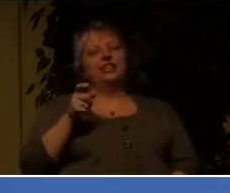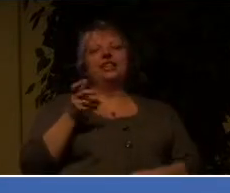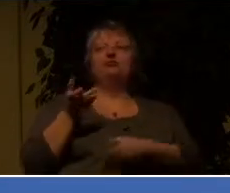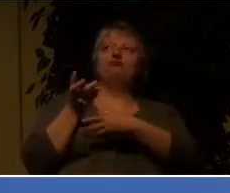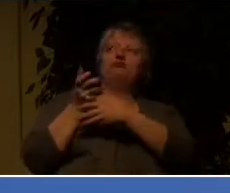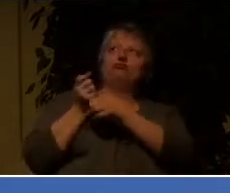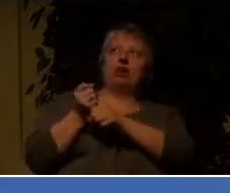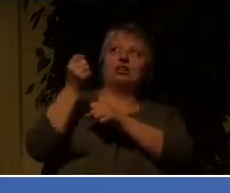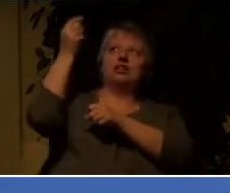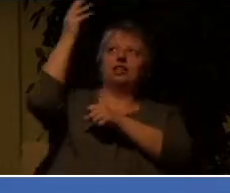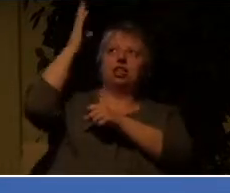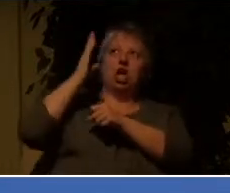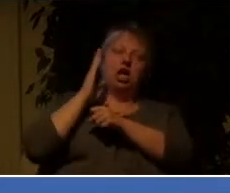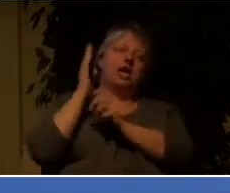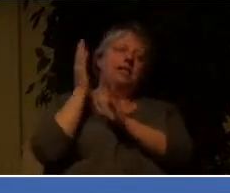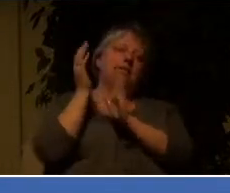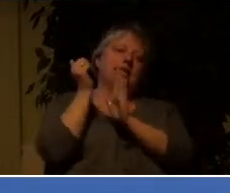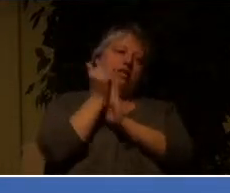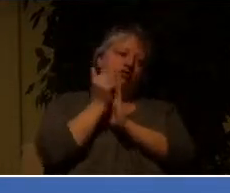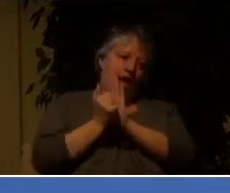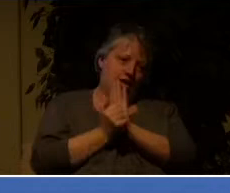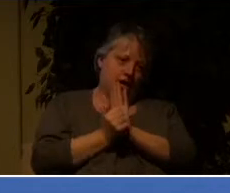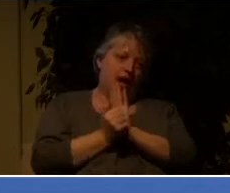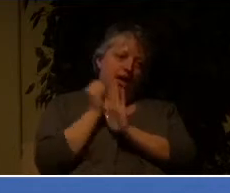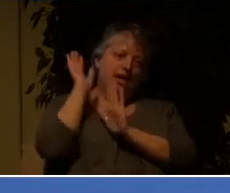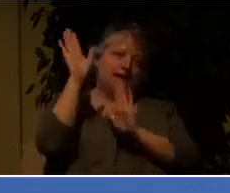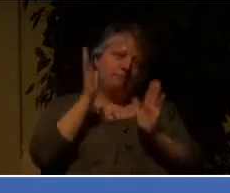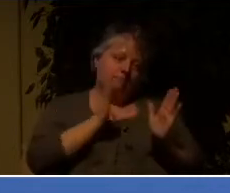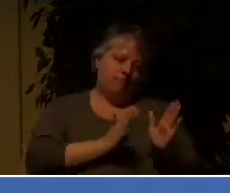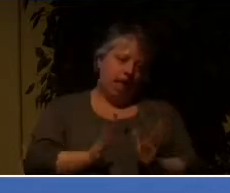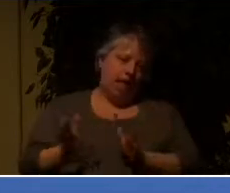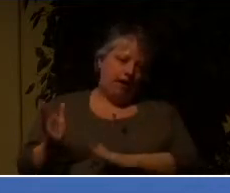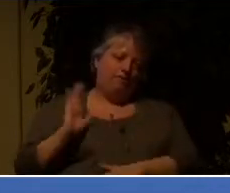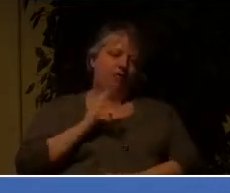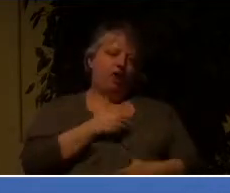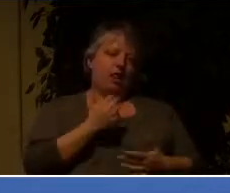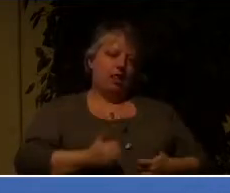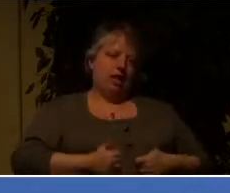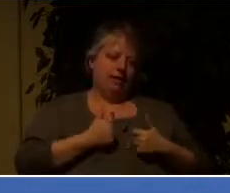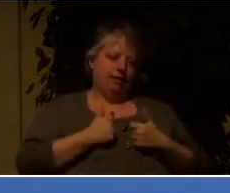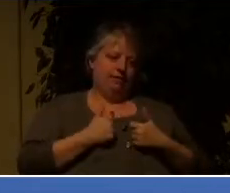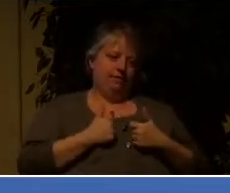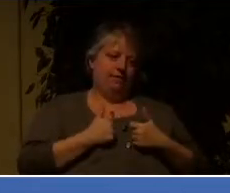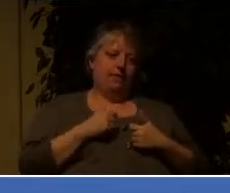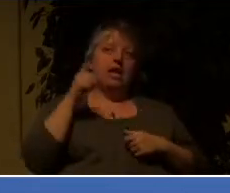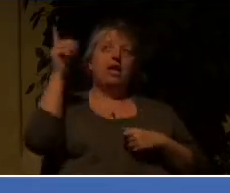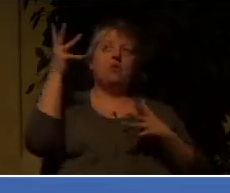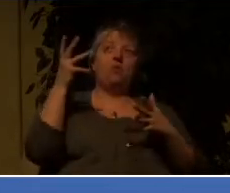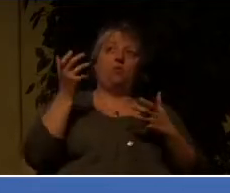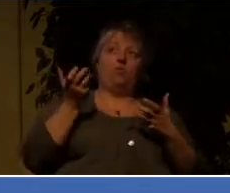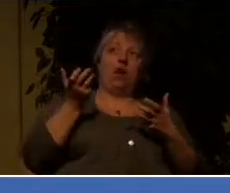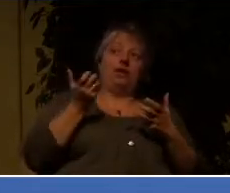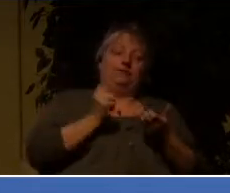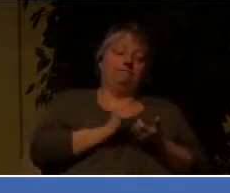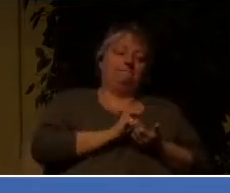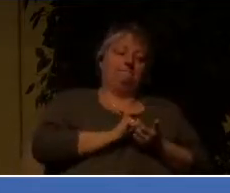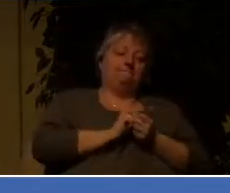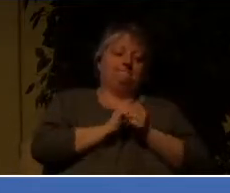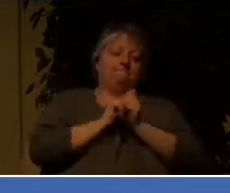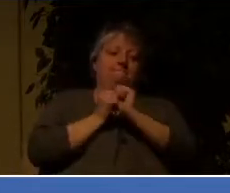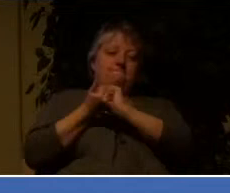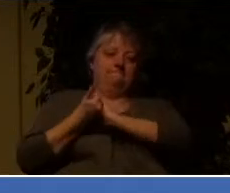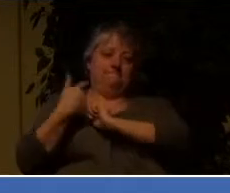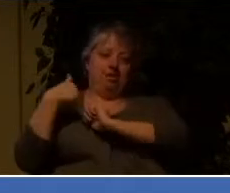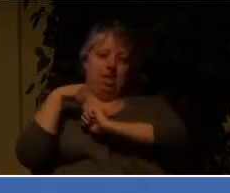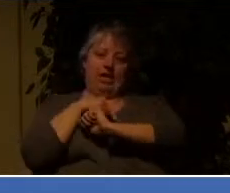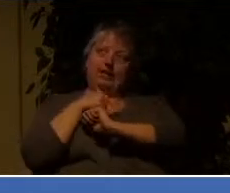for our lives. God wants to conform us to the image of Christ. He says, everything that